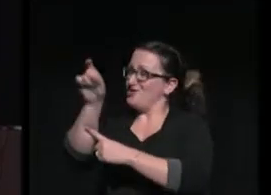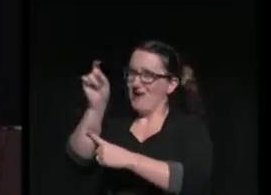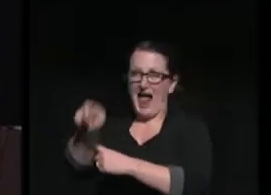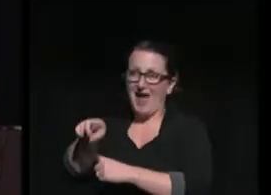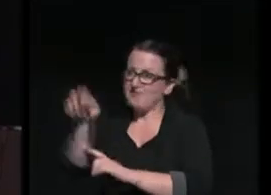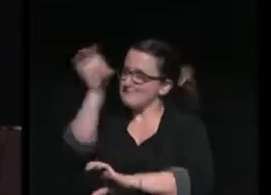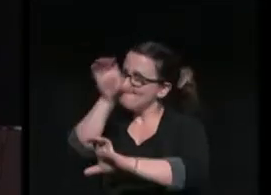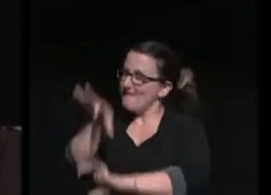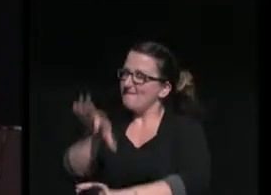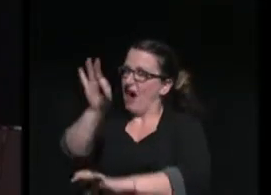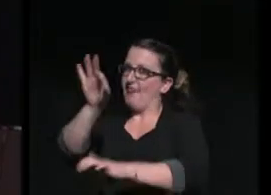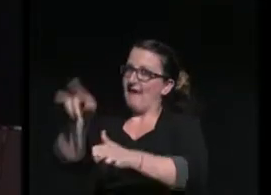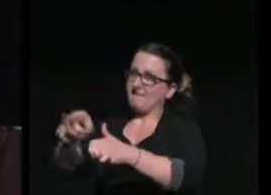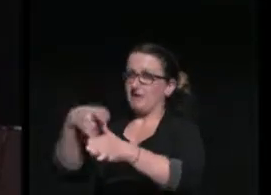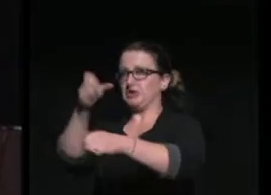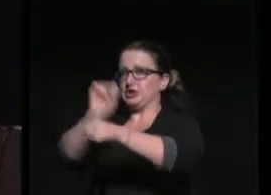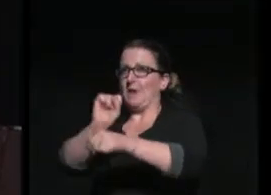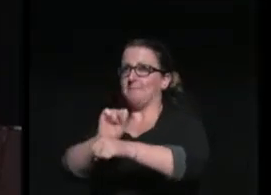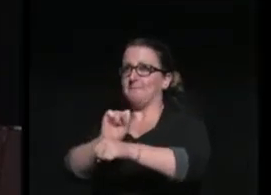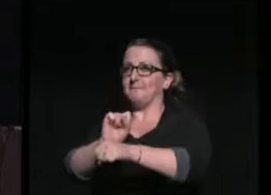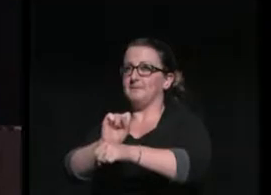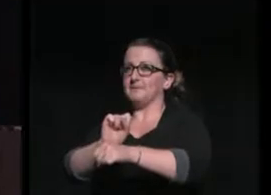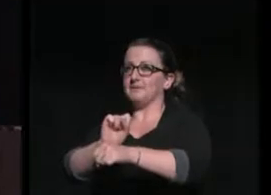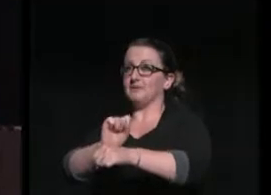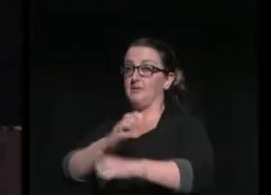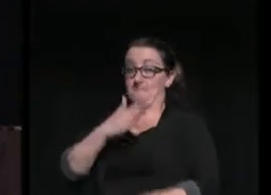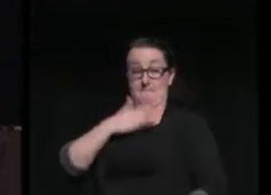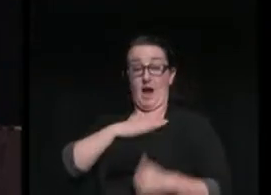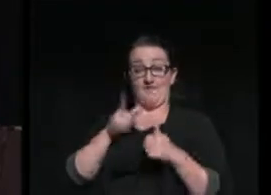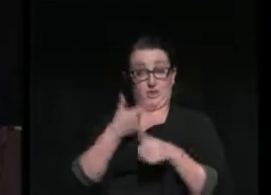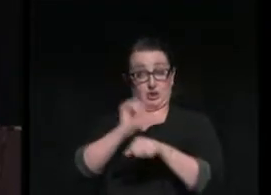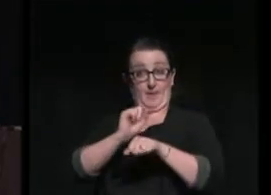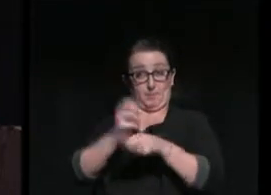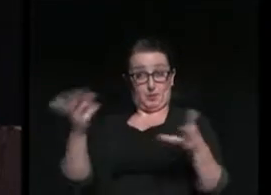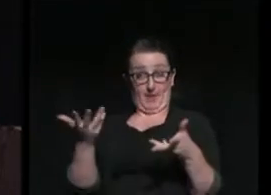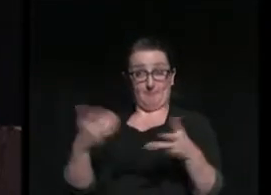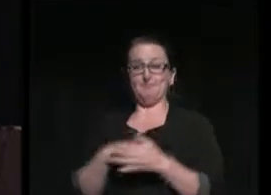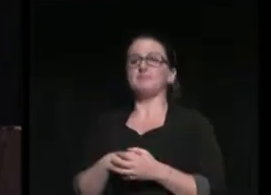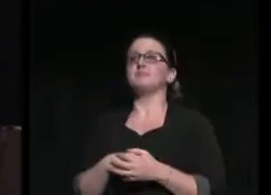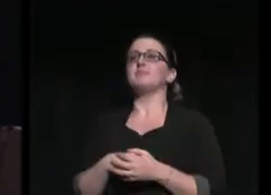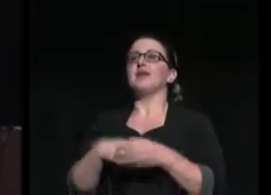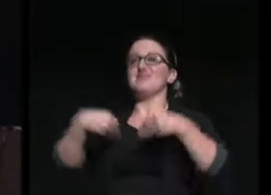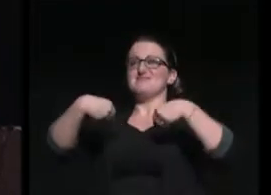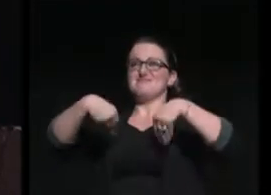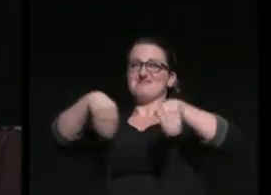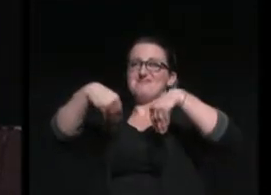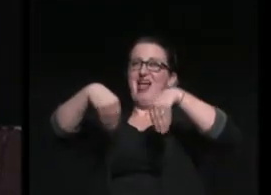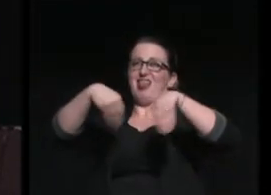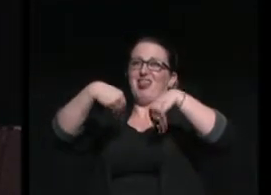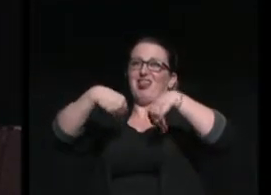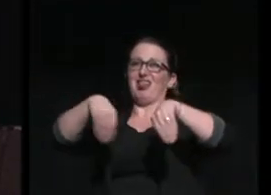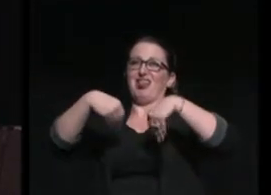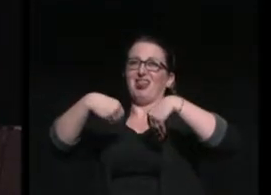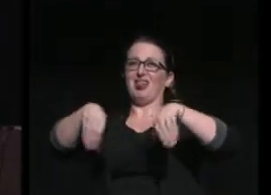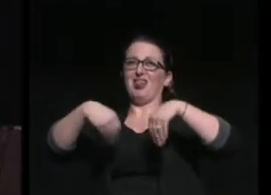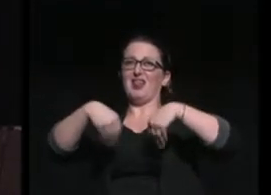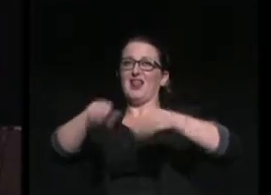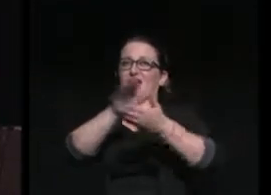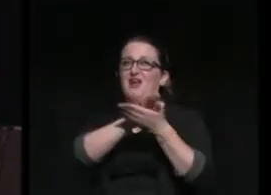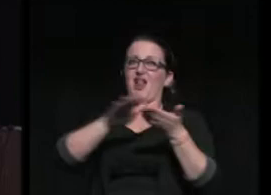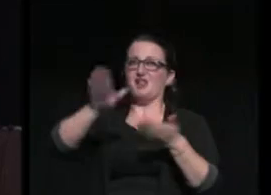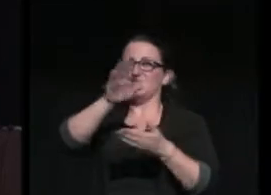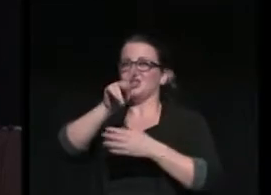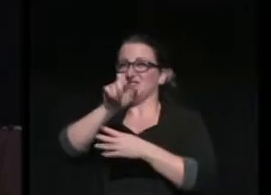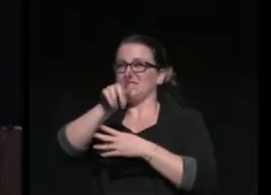job. So here was my first job. Selling college textbooks at $12,500 a year